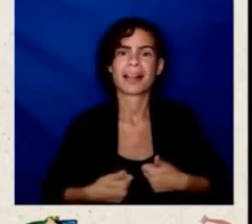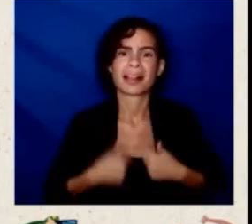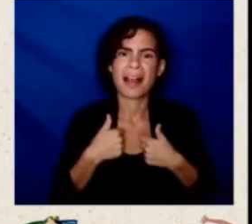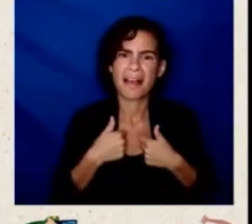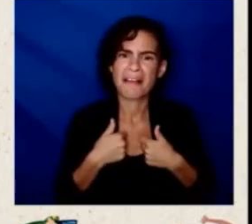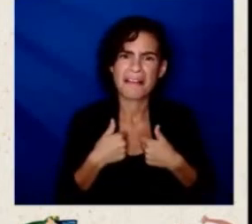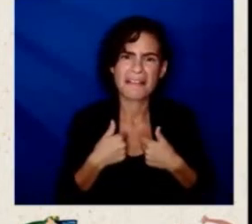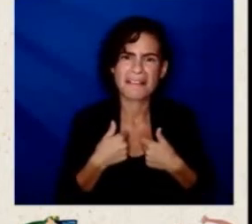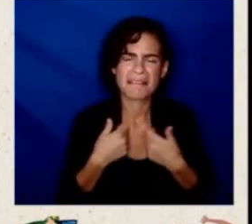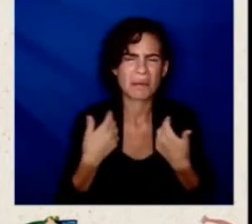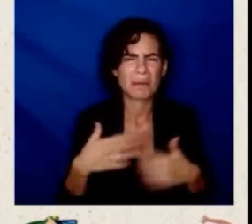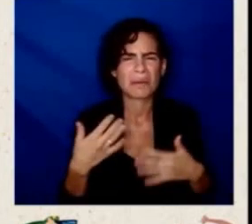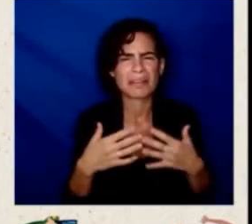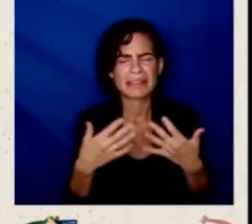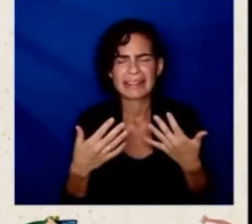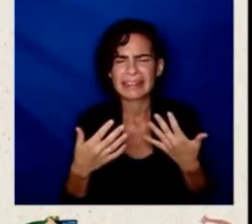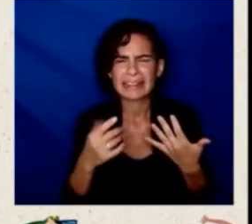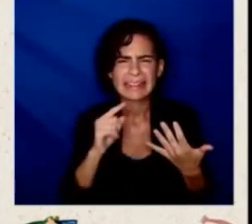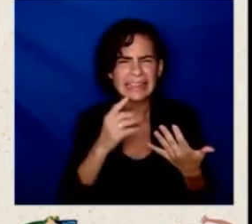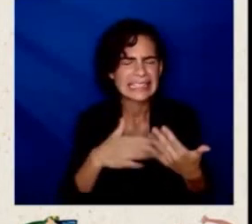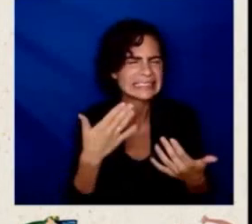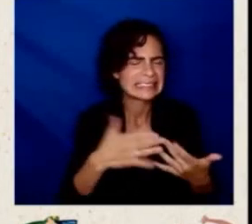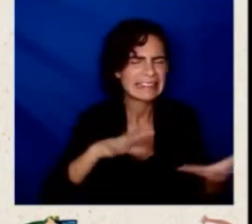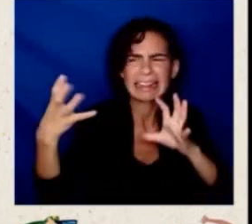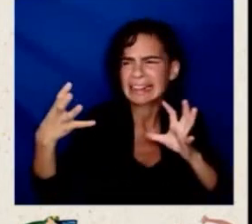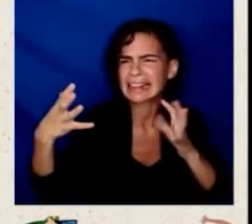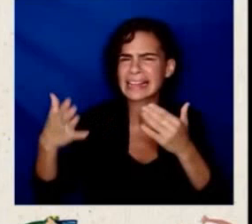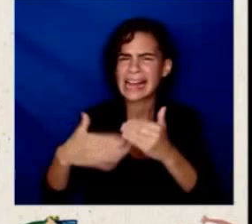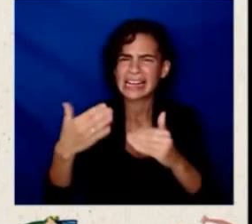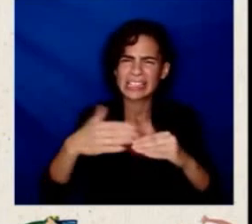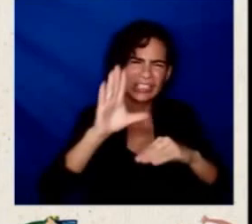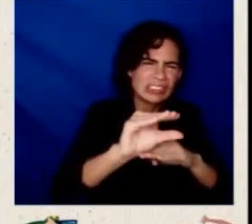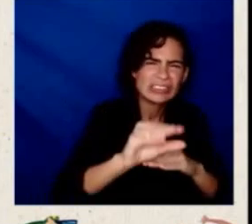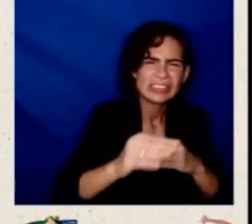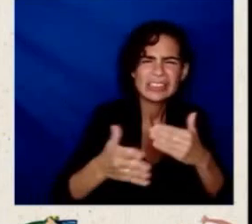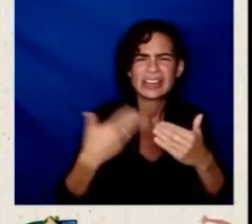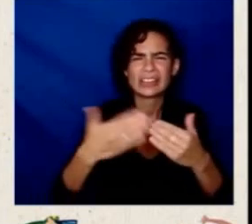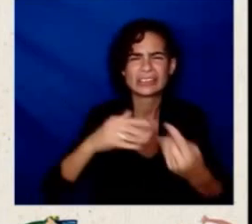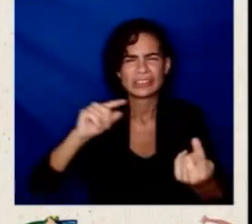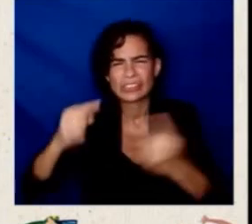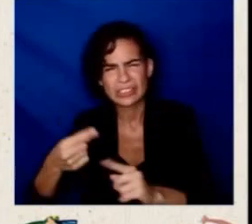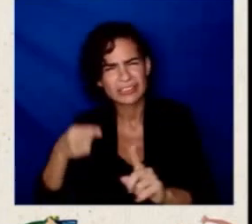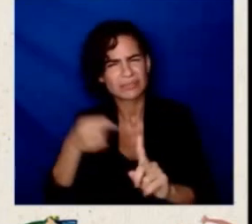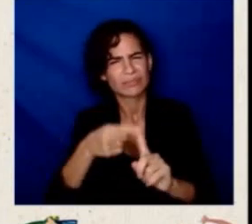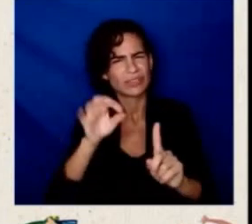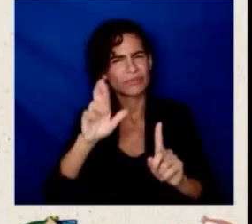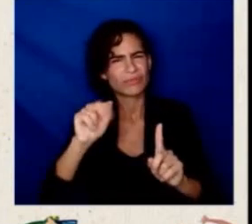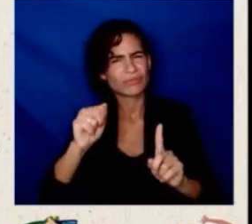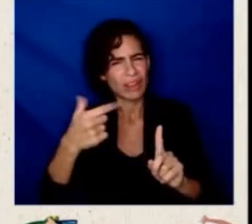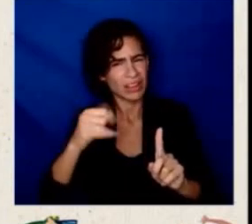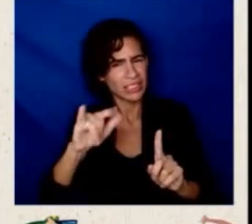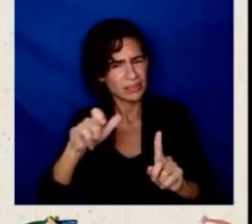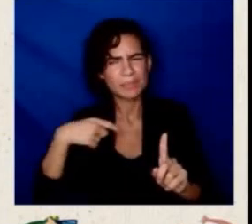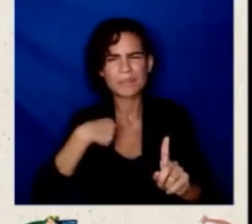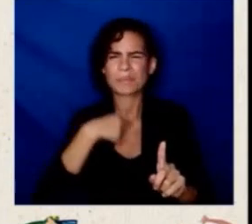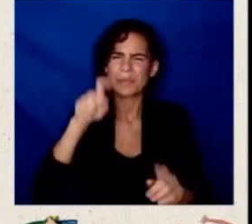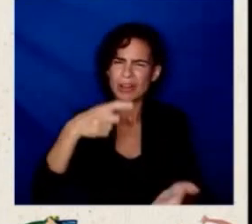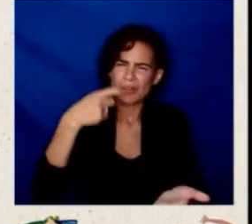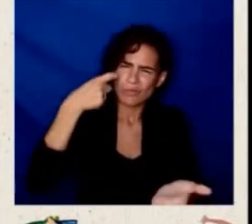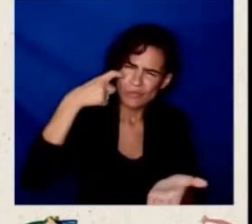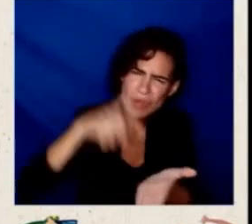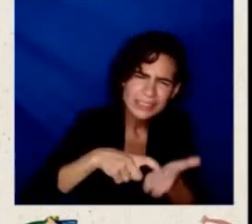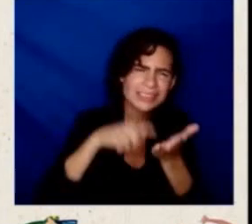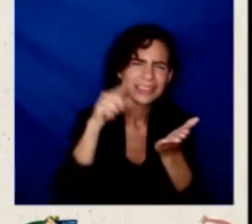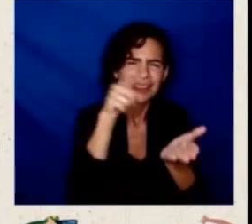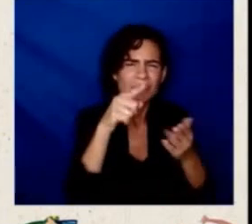that understands and propels the humanity of everyone. Thank you, sir. We're so lucky to have you